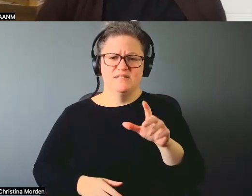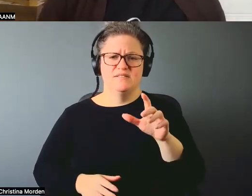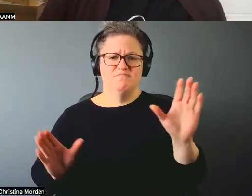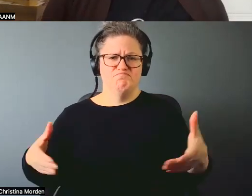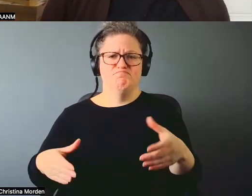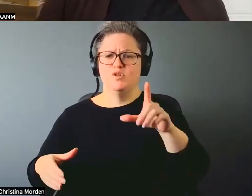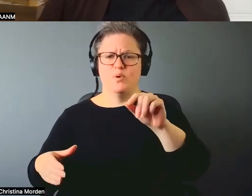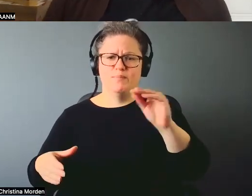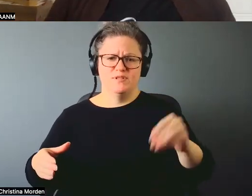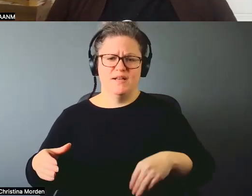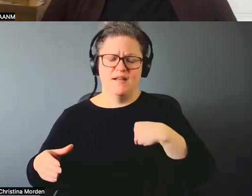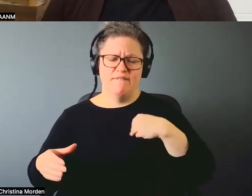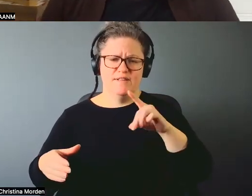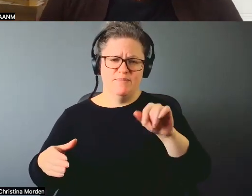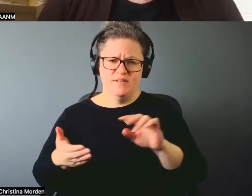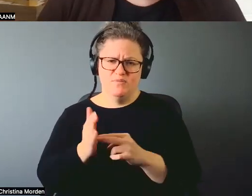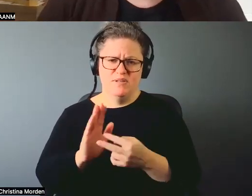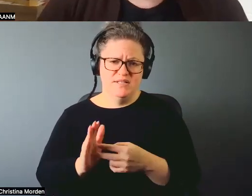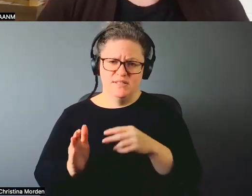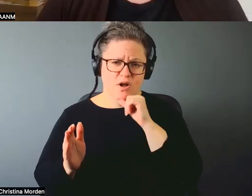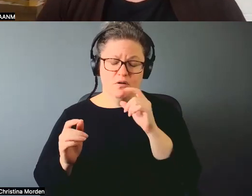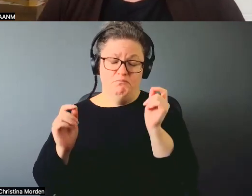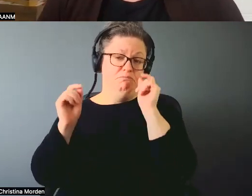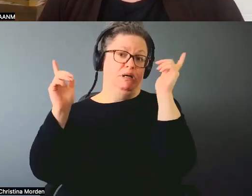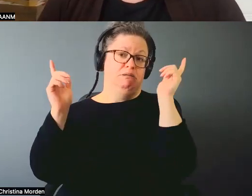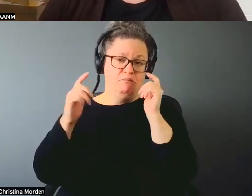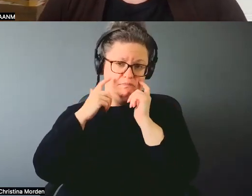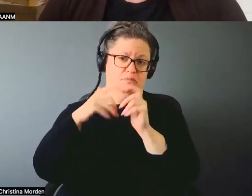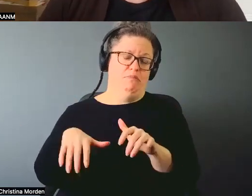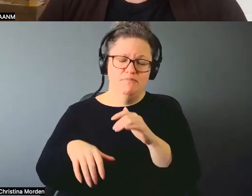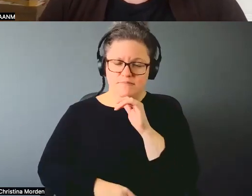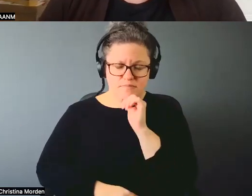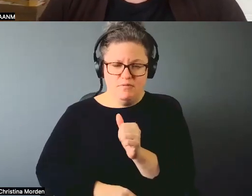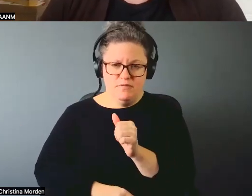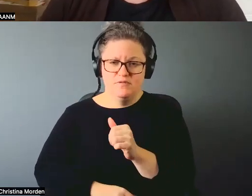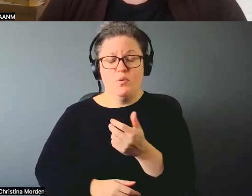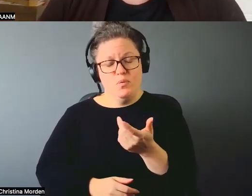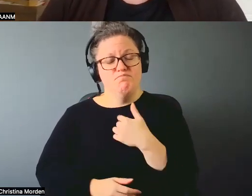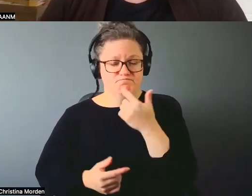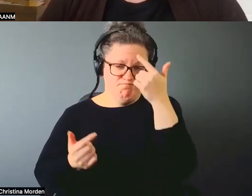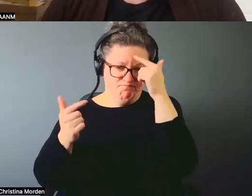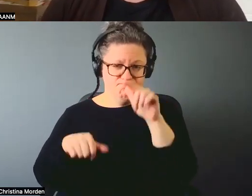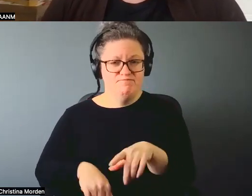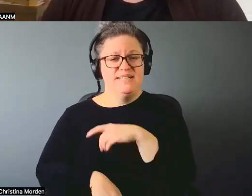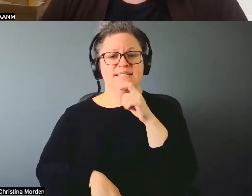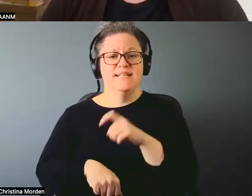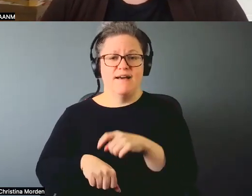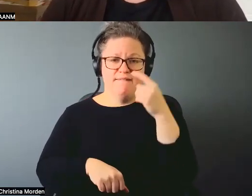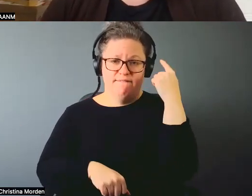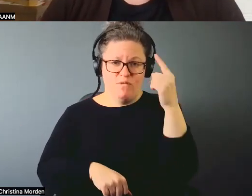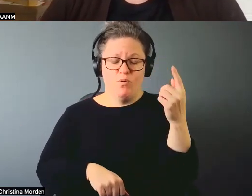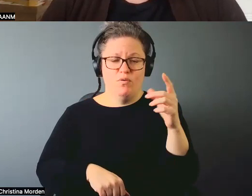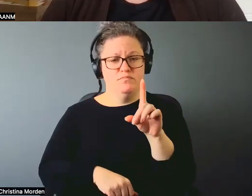so it's not unknown. It's not unexpected. And so I'm with you. It's, it's time for us to be expected